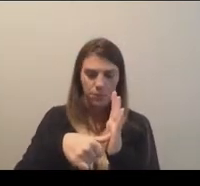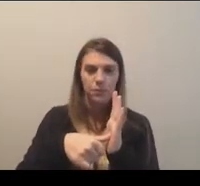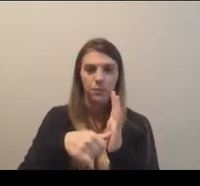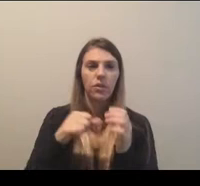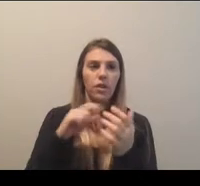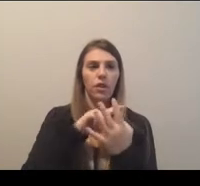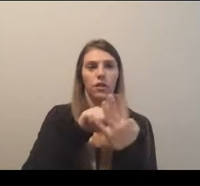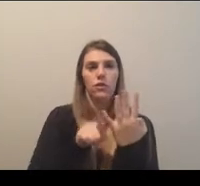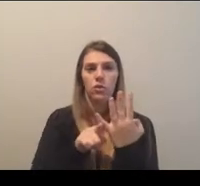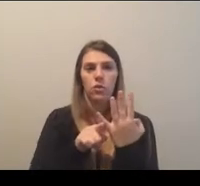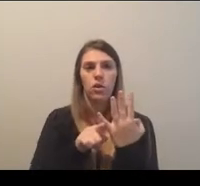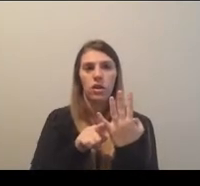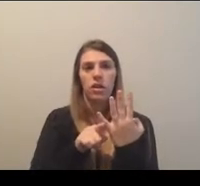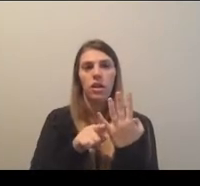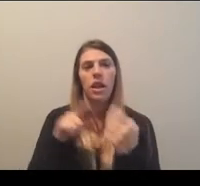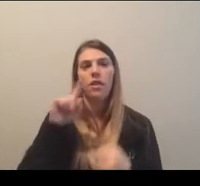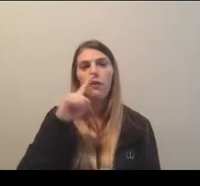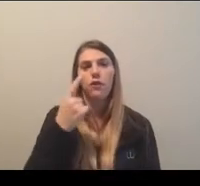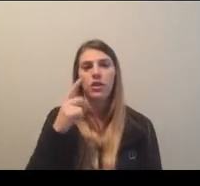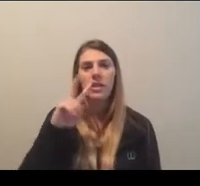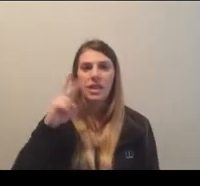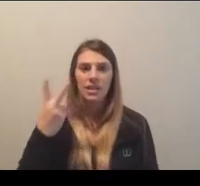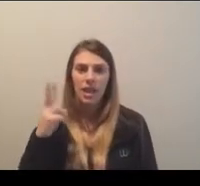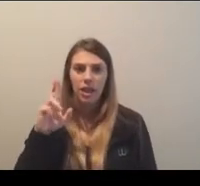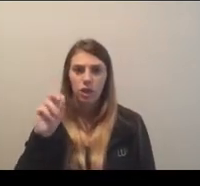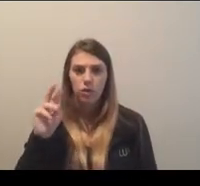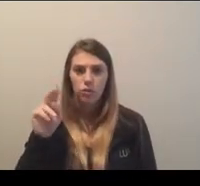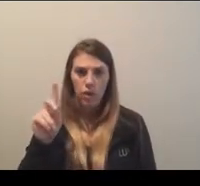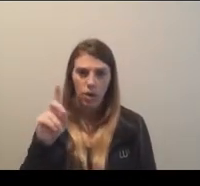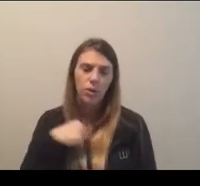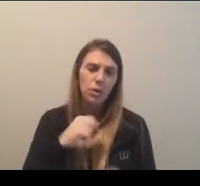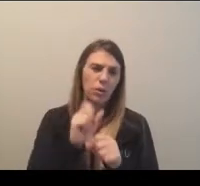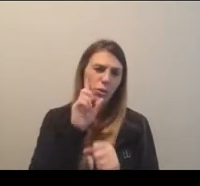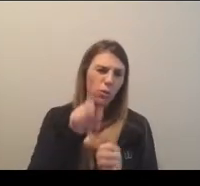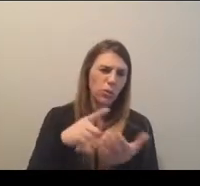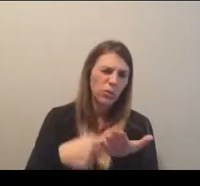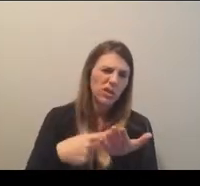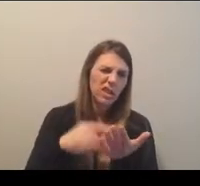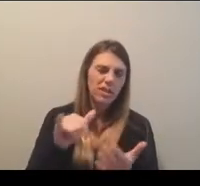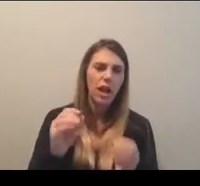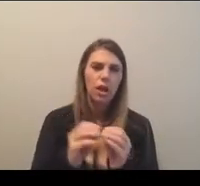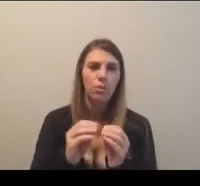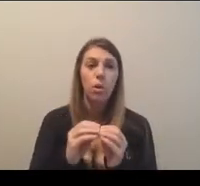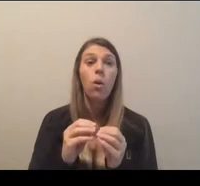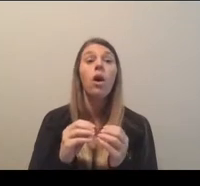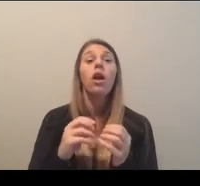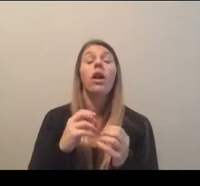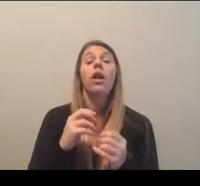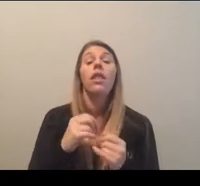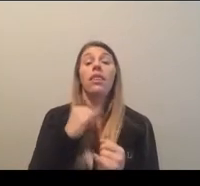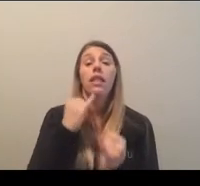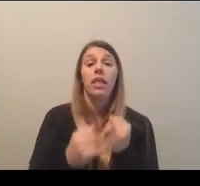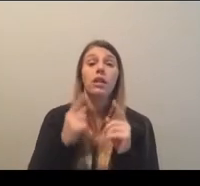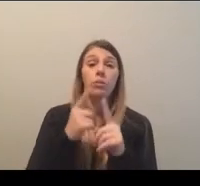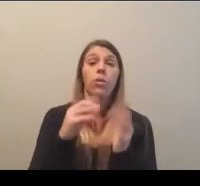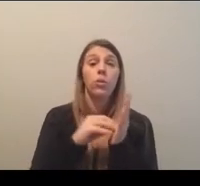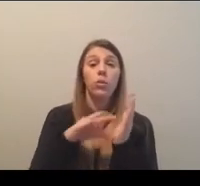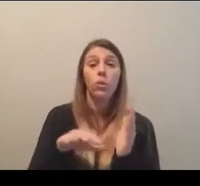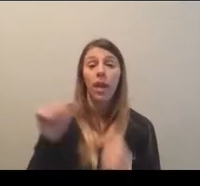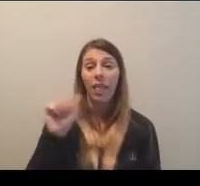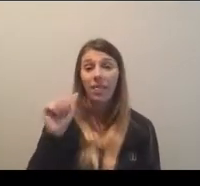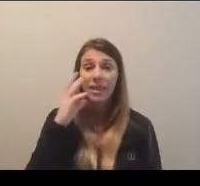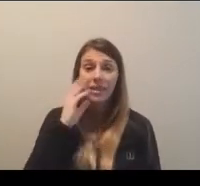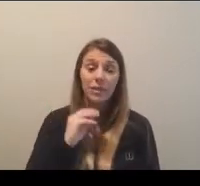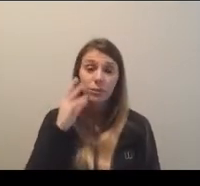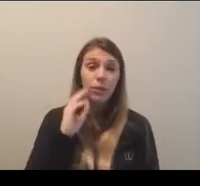four and first and second rounds, um, and I'm sure we'll talk about it more. And then the last, um, point around student athlete experience